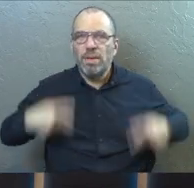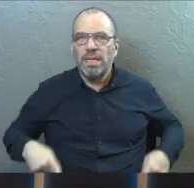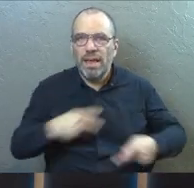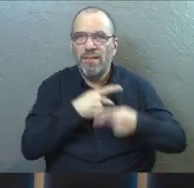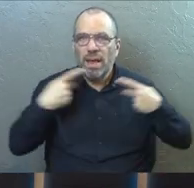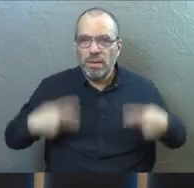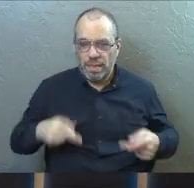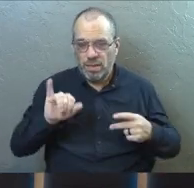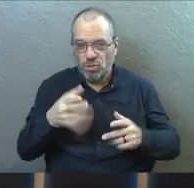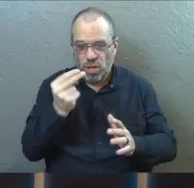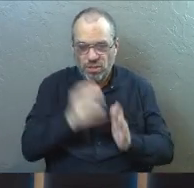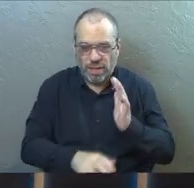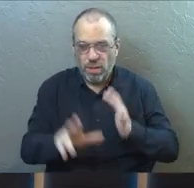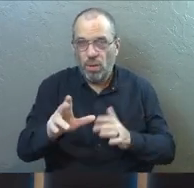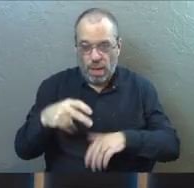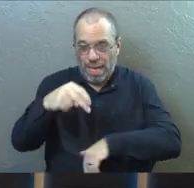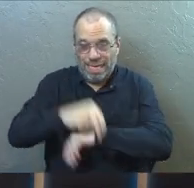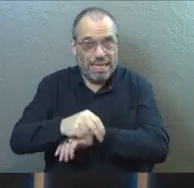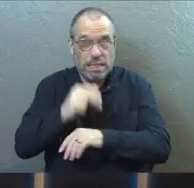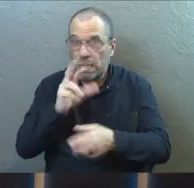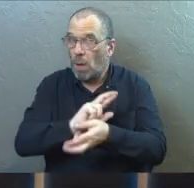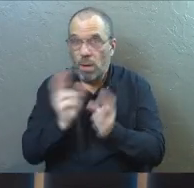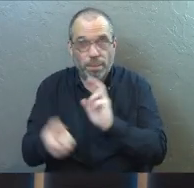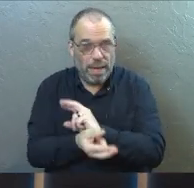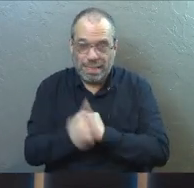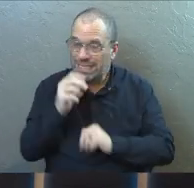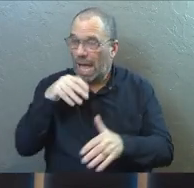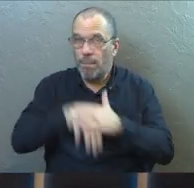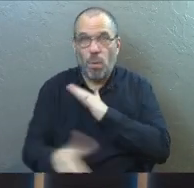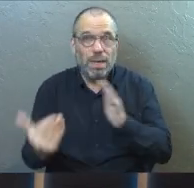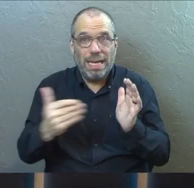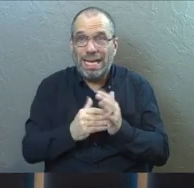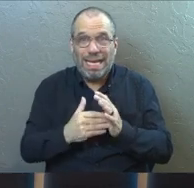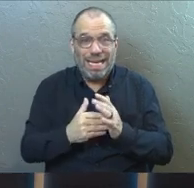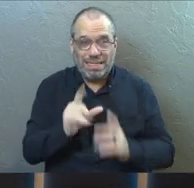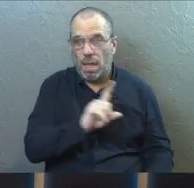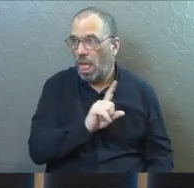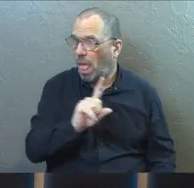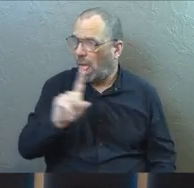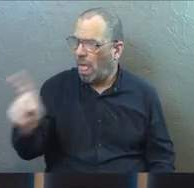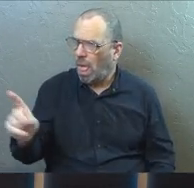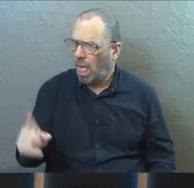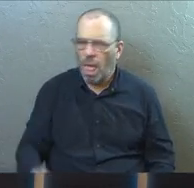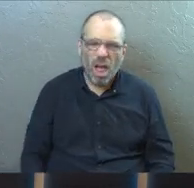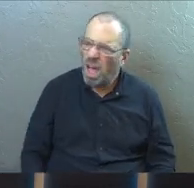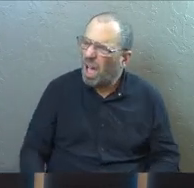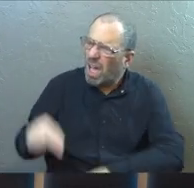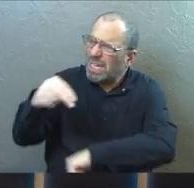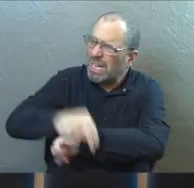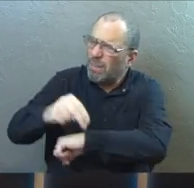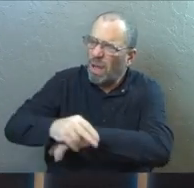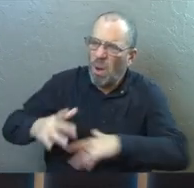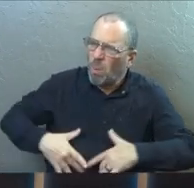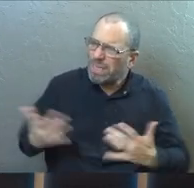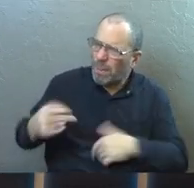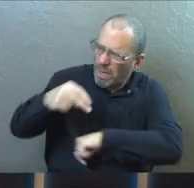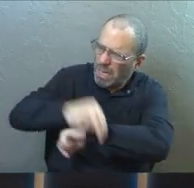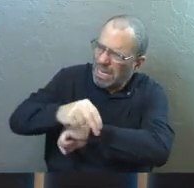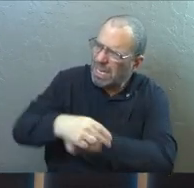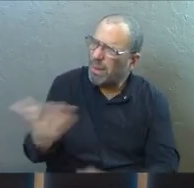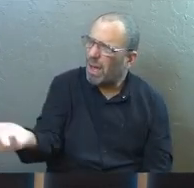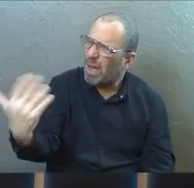chapter three and Nicodemus does not repent. He does not get born again. He just walks away. And you're like, what the heck happened to Nicodemus?